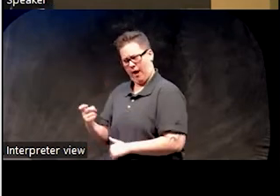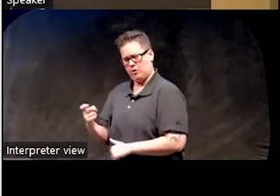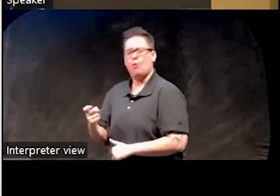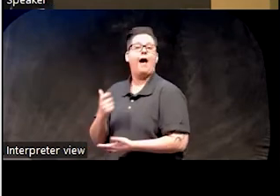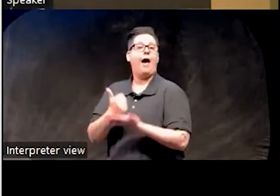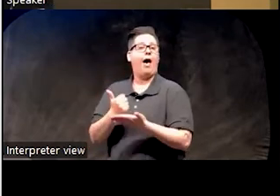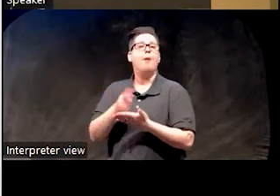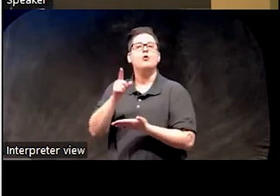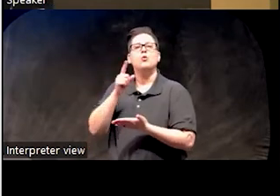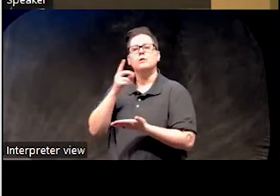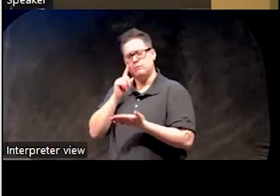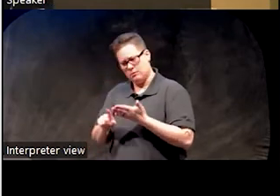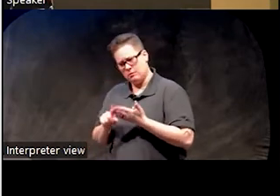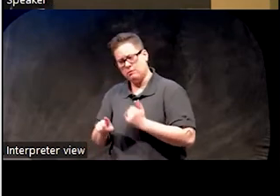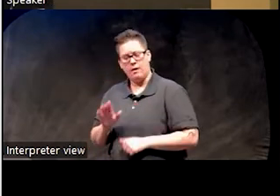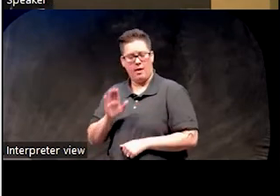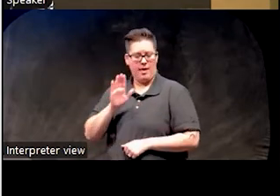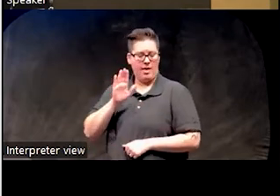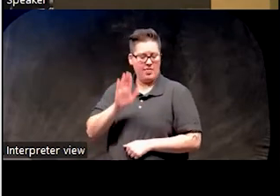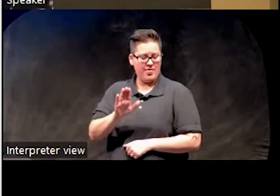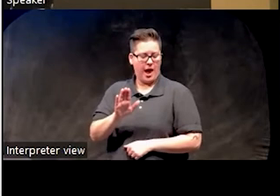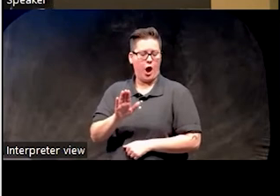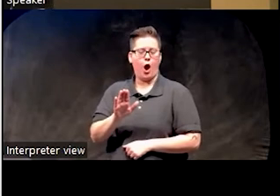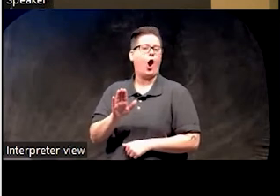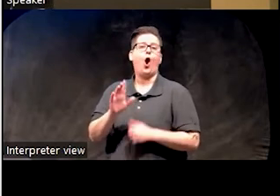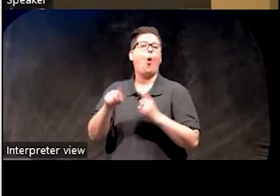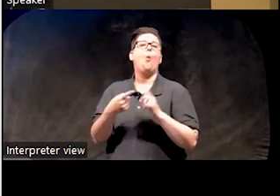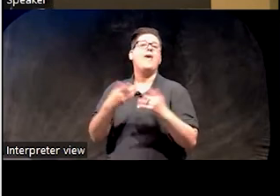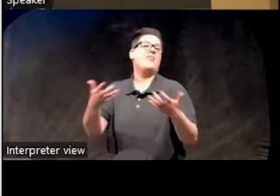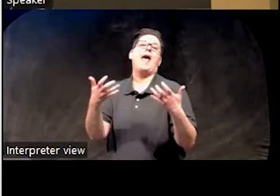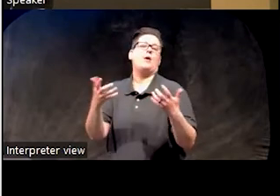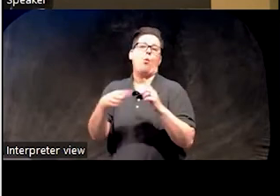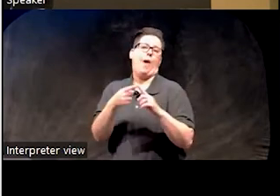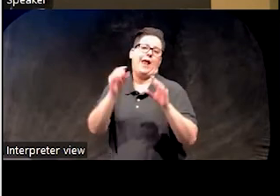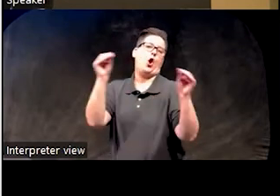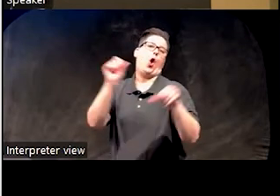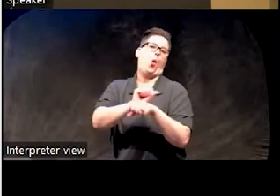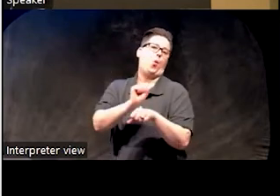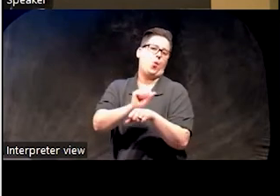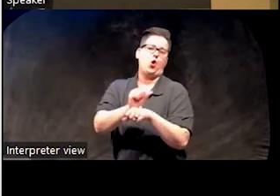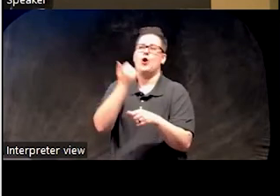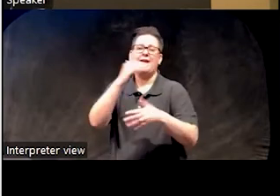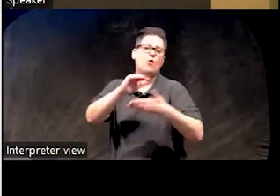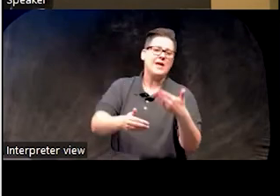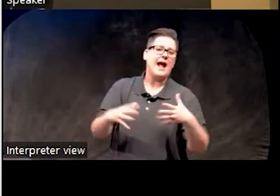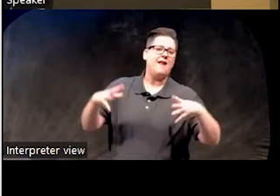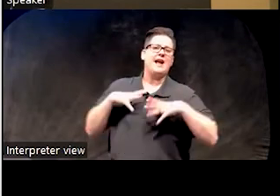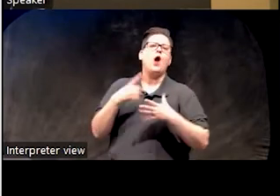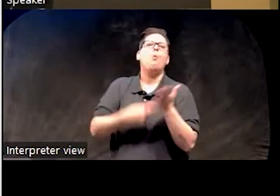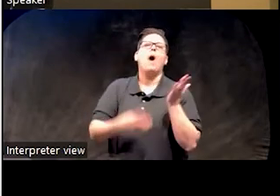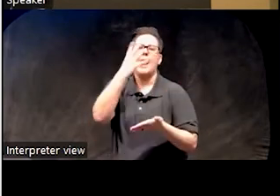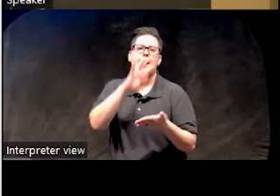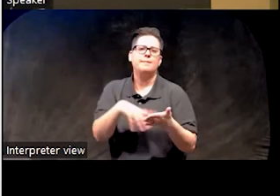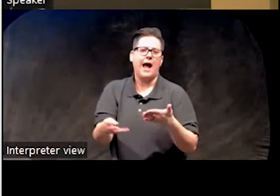looking into what a patient's ad libidum sleep schedule is. So for example, how do they sleep on weekends or on vacation, or as we